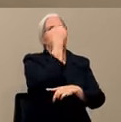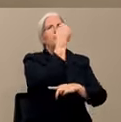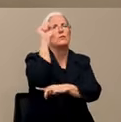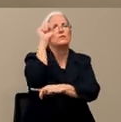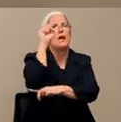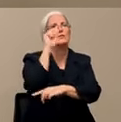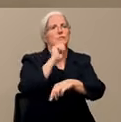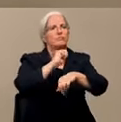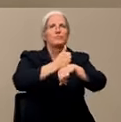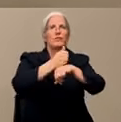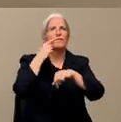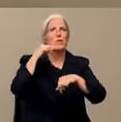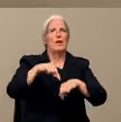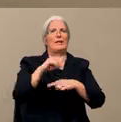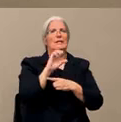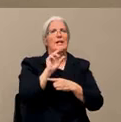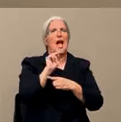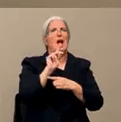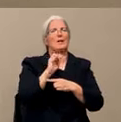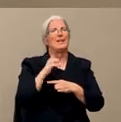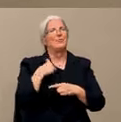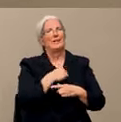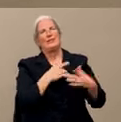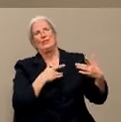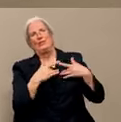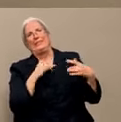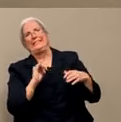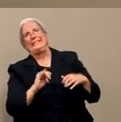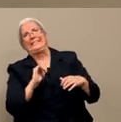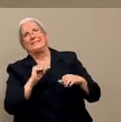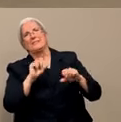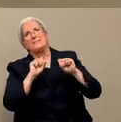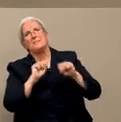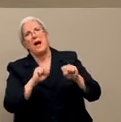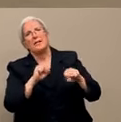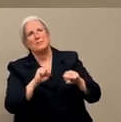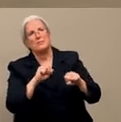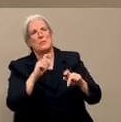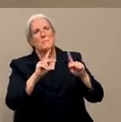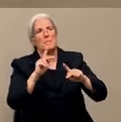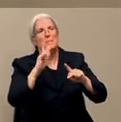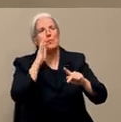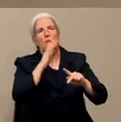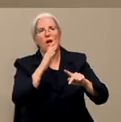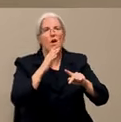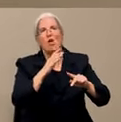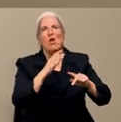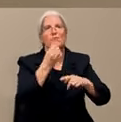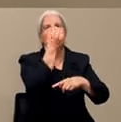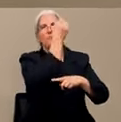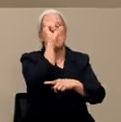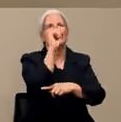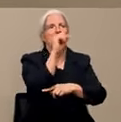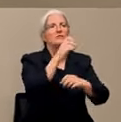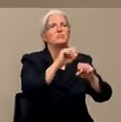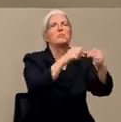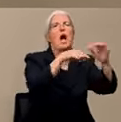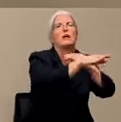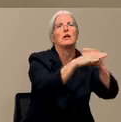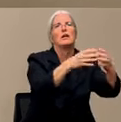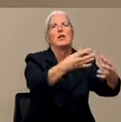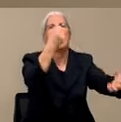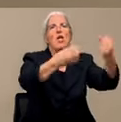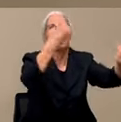we are concerned about the potential of looters, especially for any of the businesses that are closed. And I will say this very clearly.